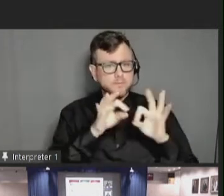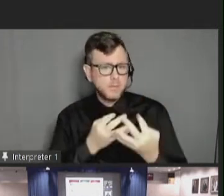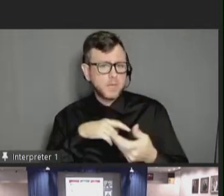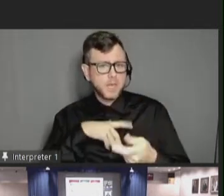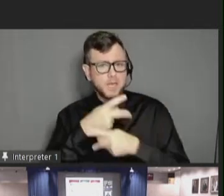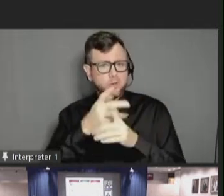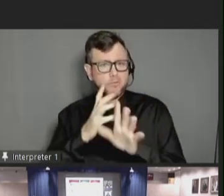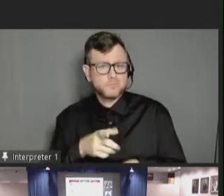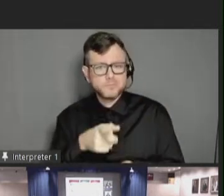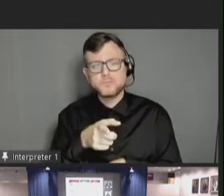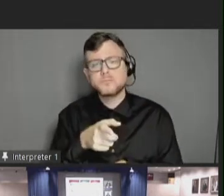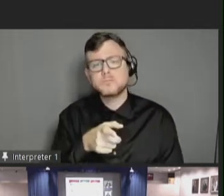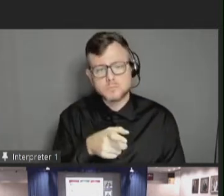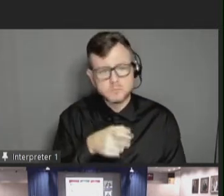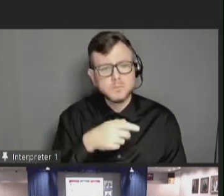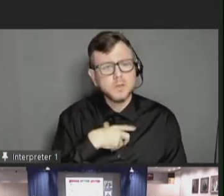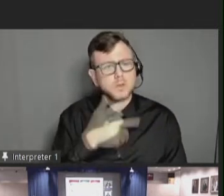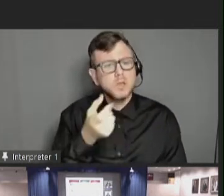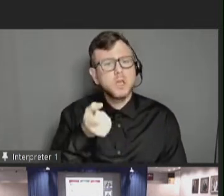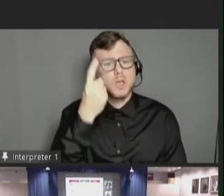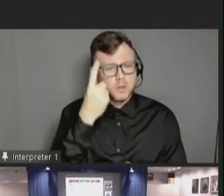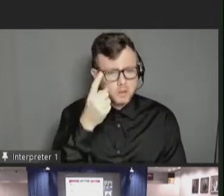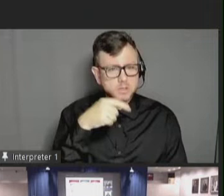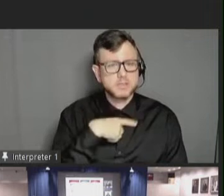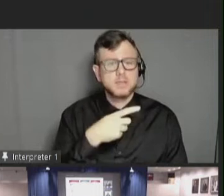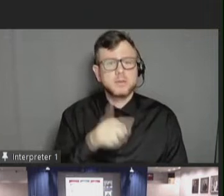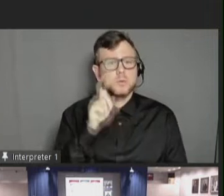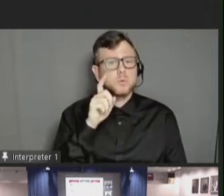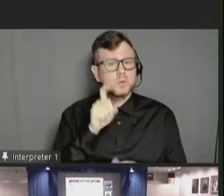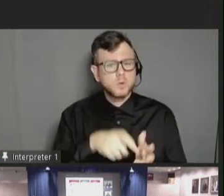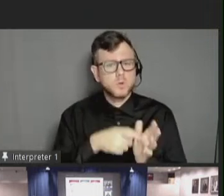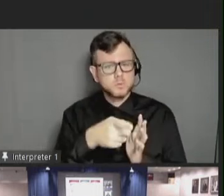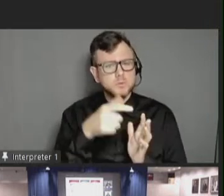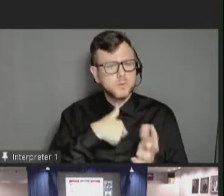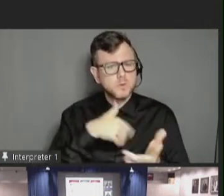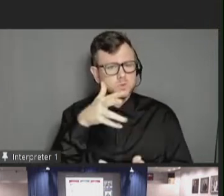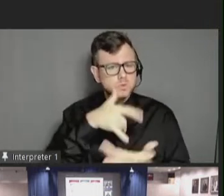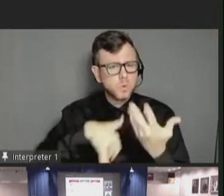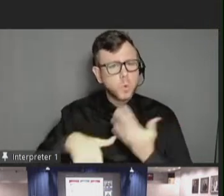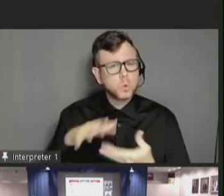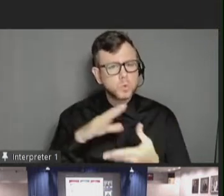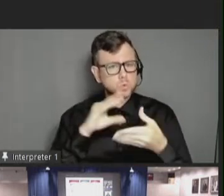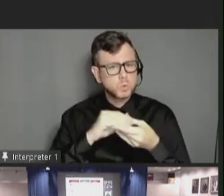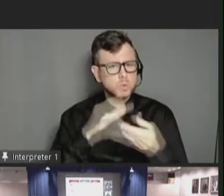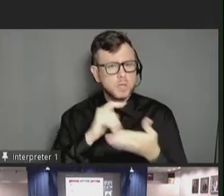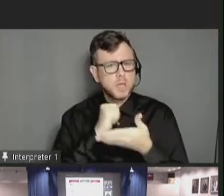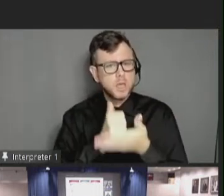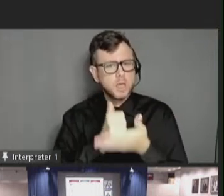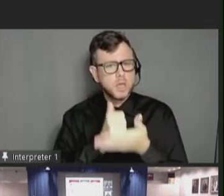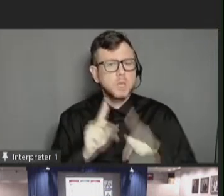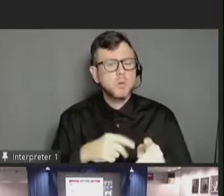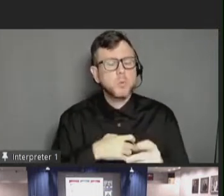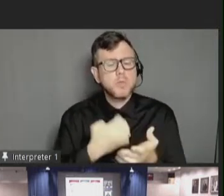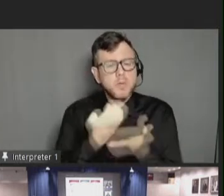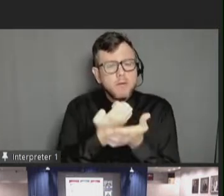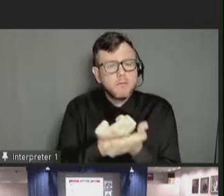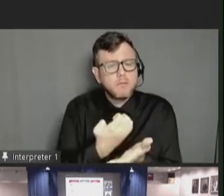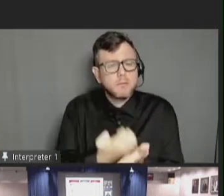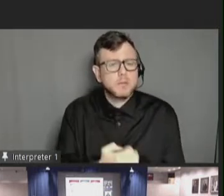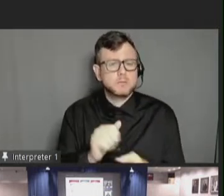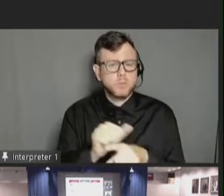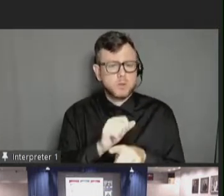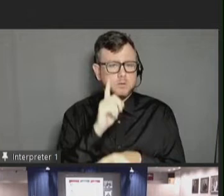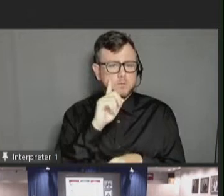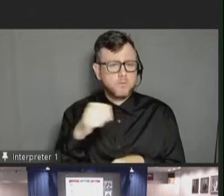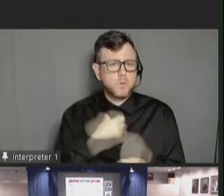note that while social stories are an evidence-based practice for supporting those with autism, they can also support vaccine recipients without